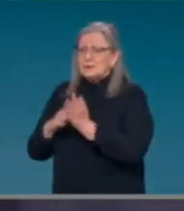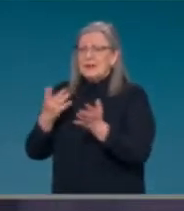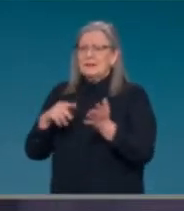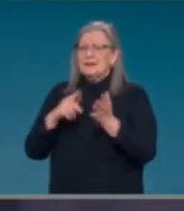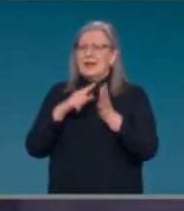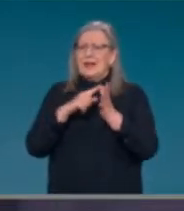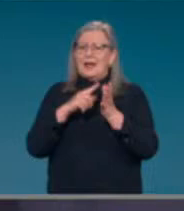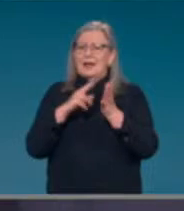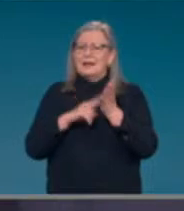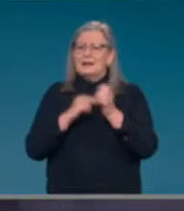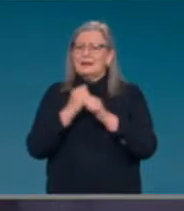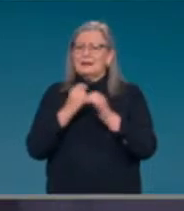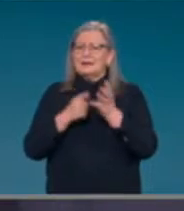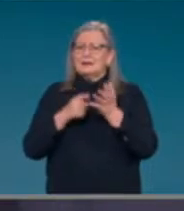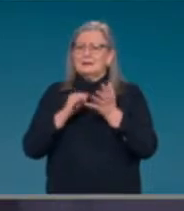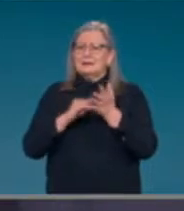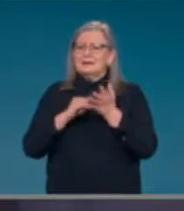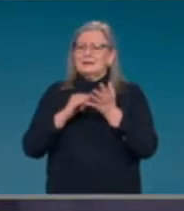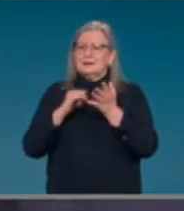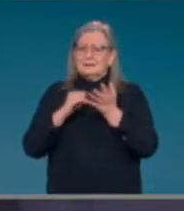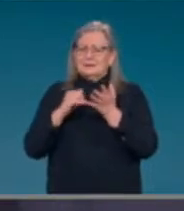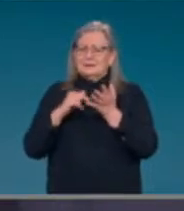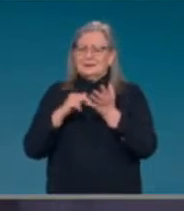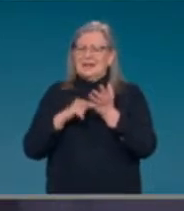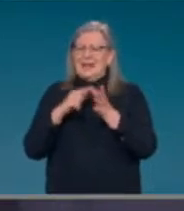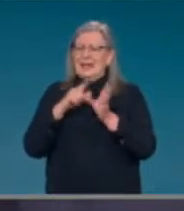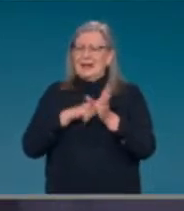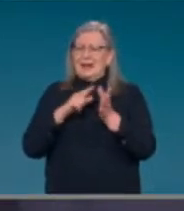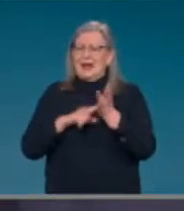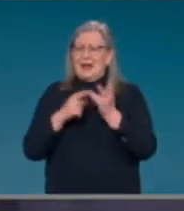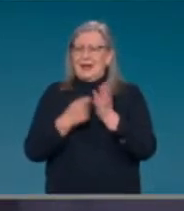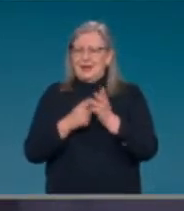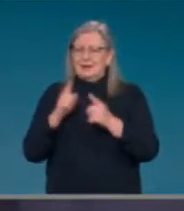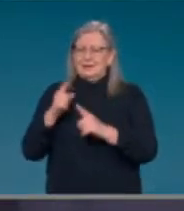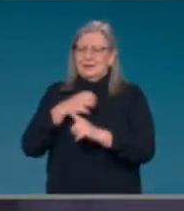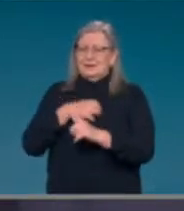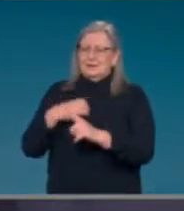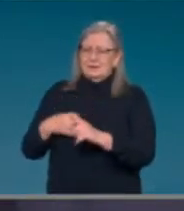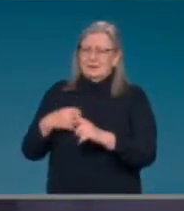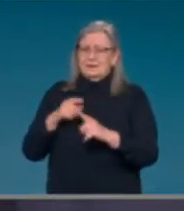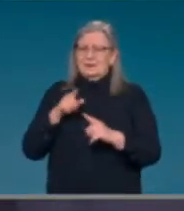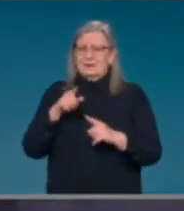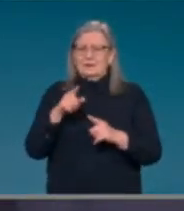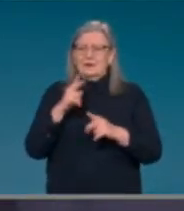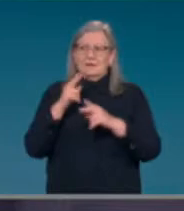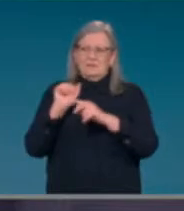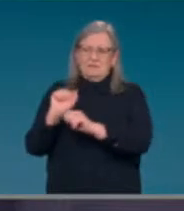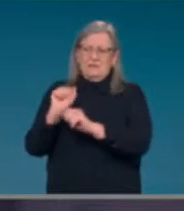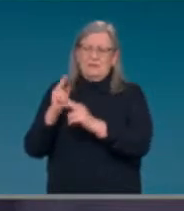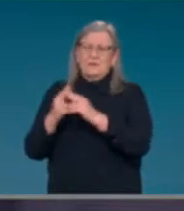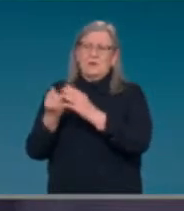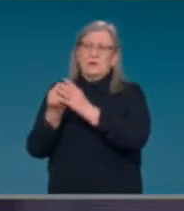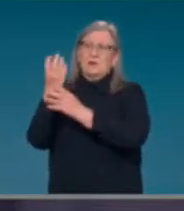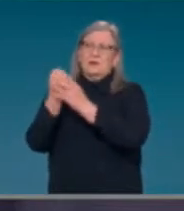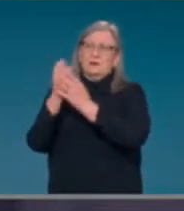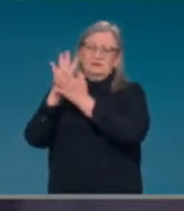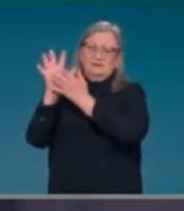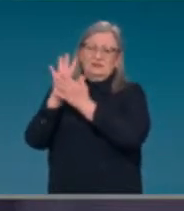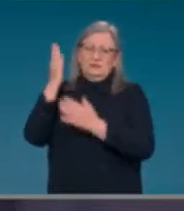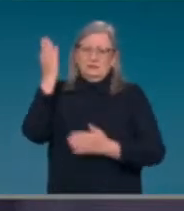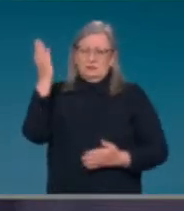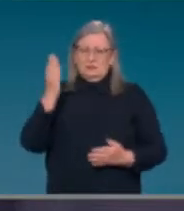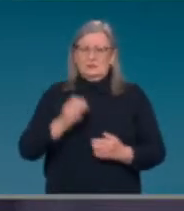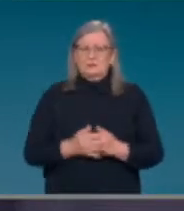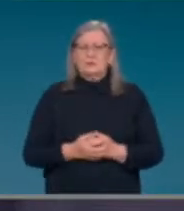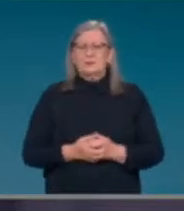Emissions Reduction and Energy, uh, for that, as well as industry. Um, and my – look, let me give you my personal view on this.